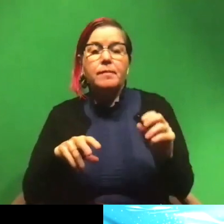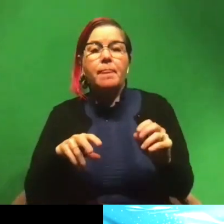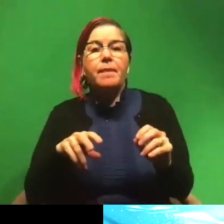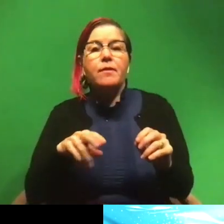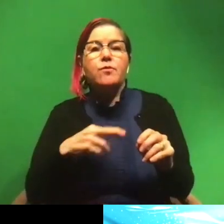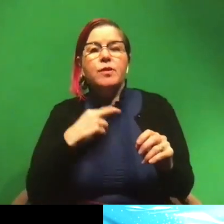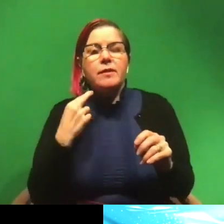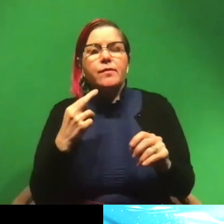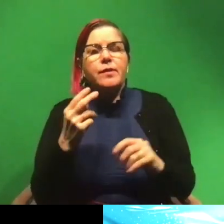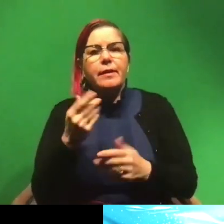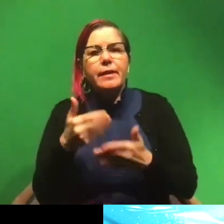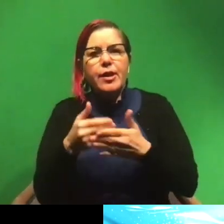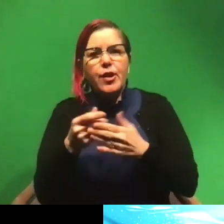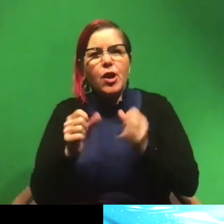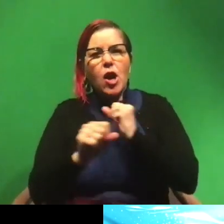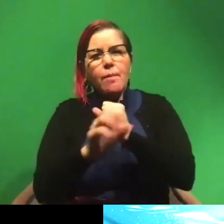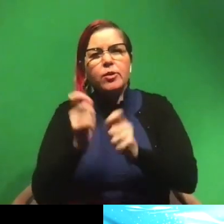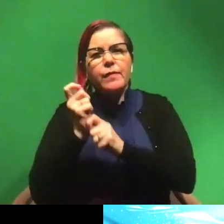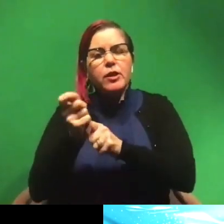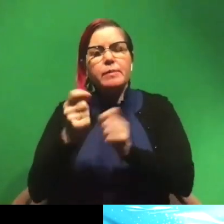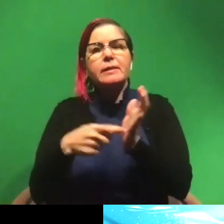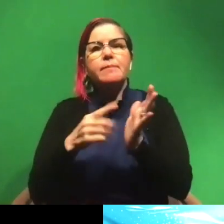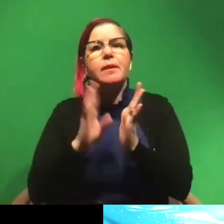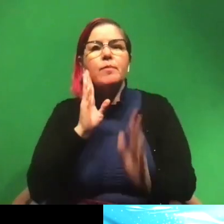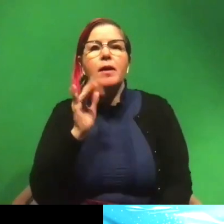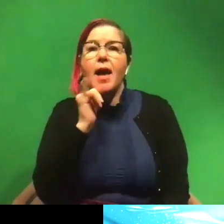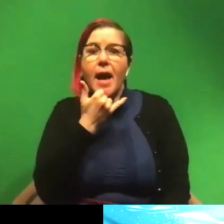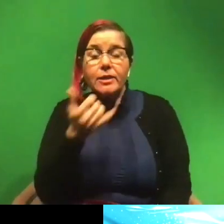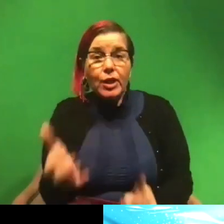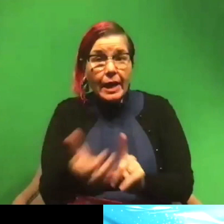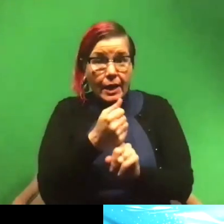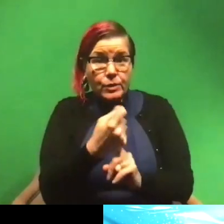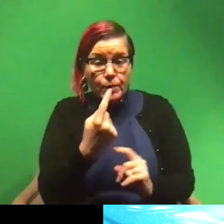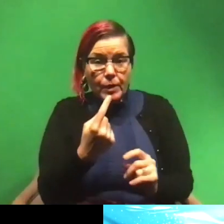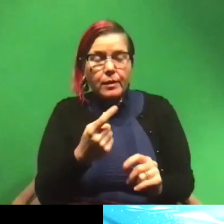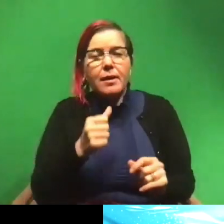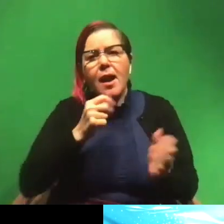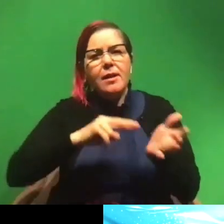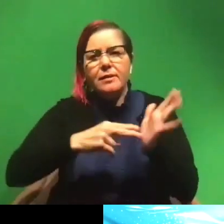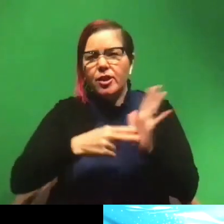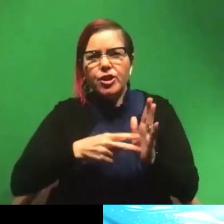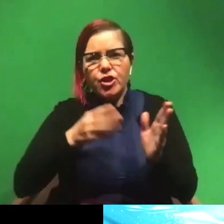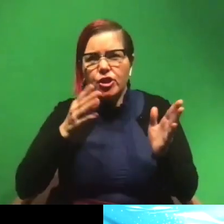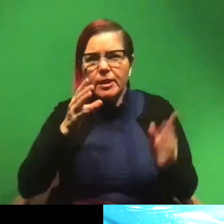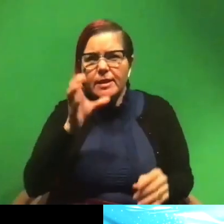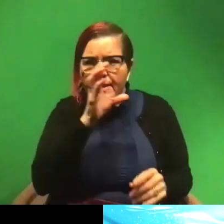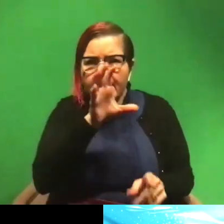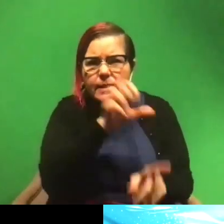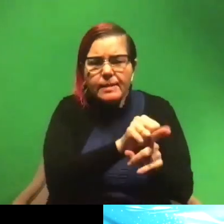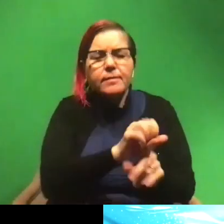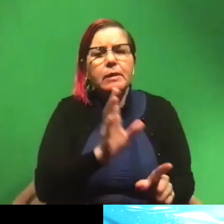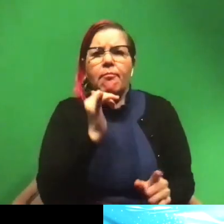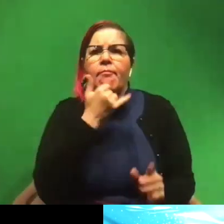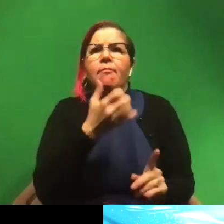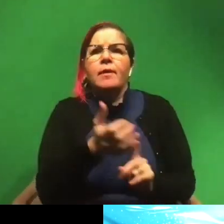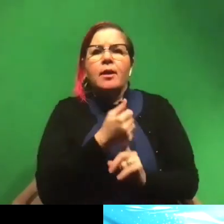So whenever commercial fishermen go out, sometimes they will accidentally catch them. They're not purposefully targeting them, but they'll accidentally catch them.